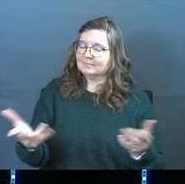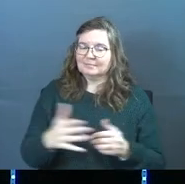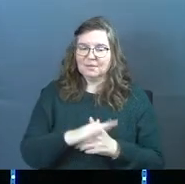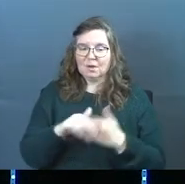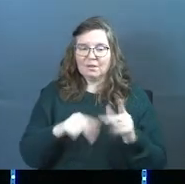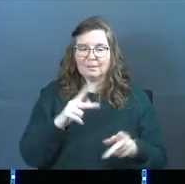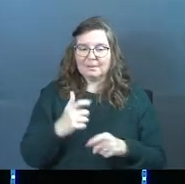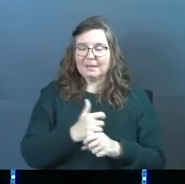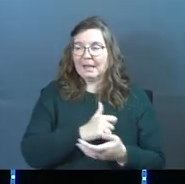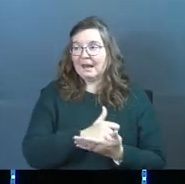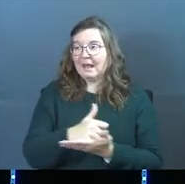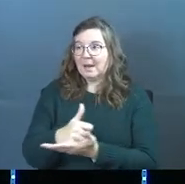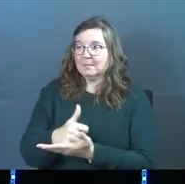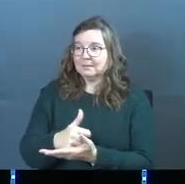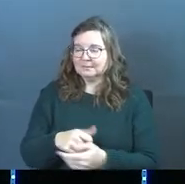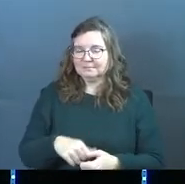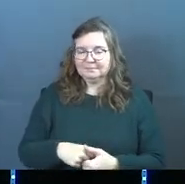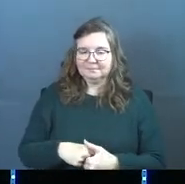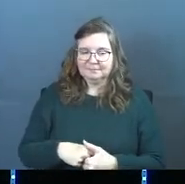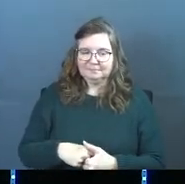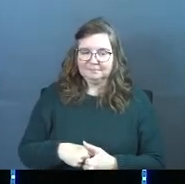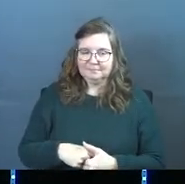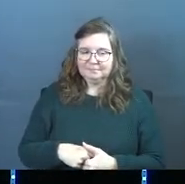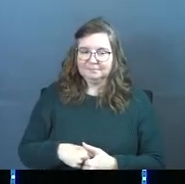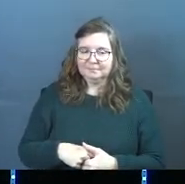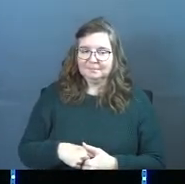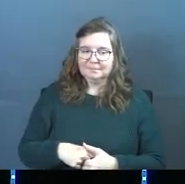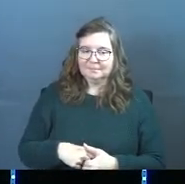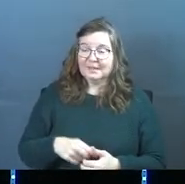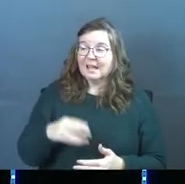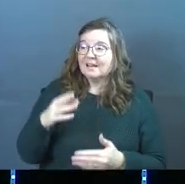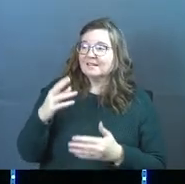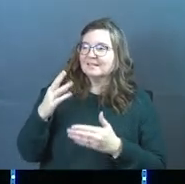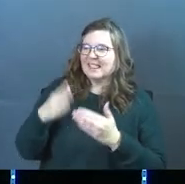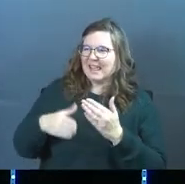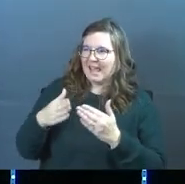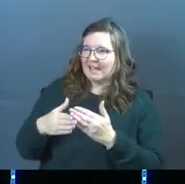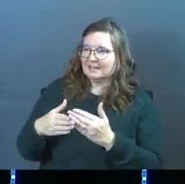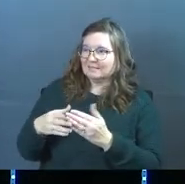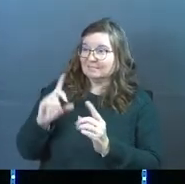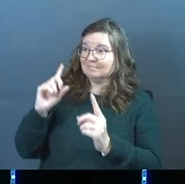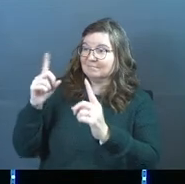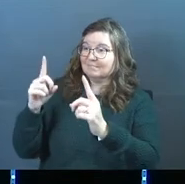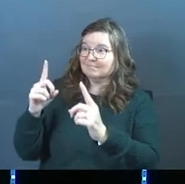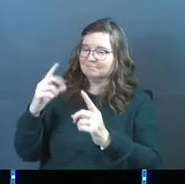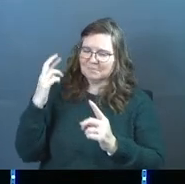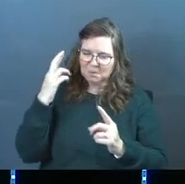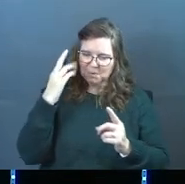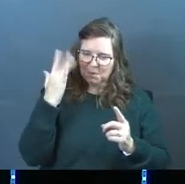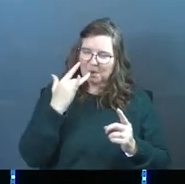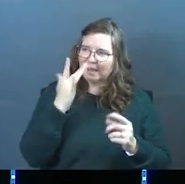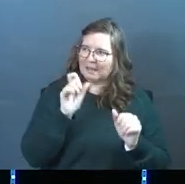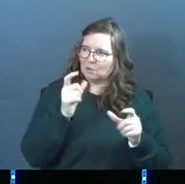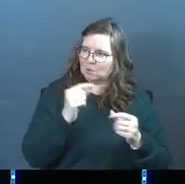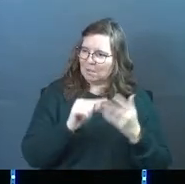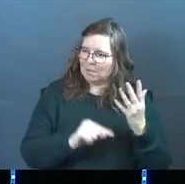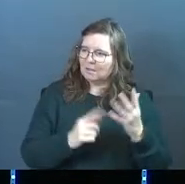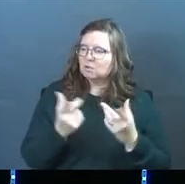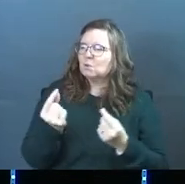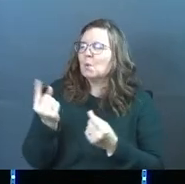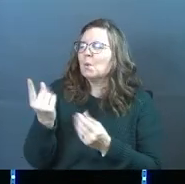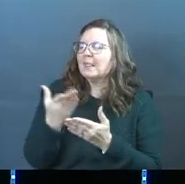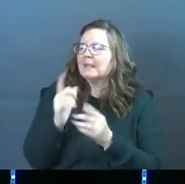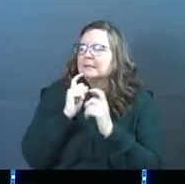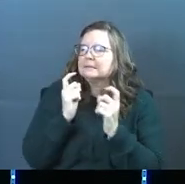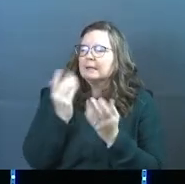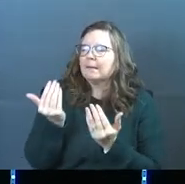All these people get helped. The ends justify the means. All you got to do is this one